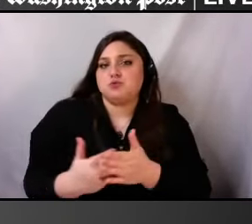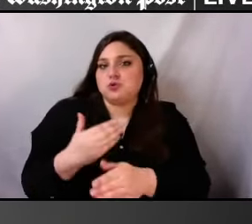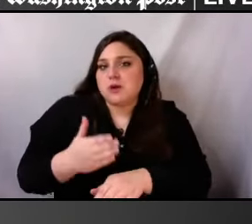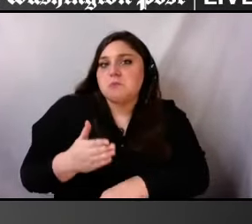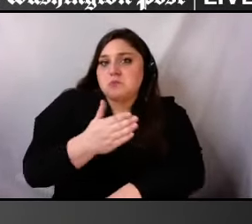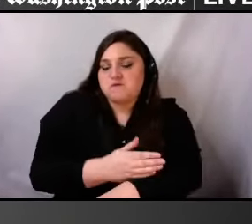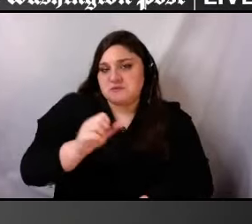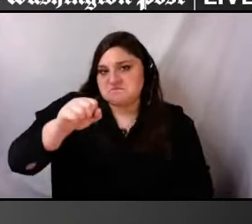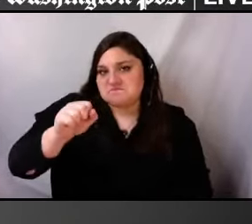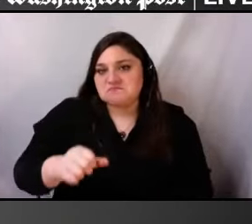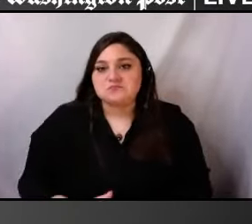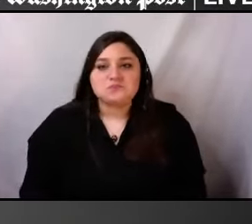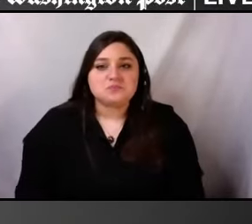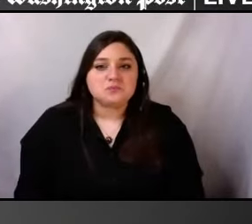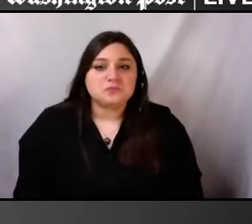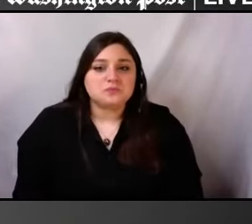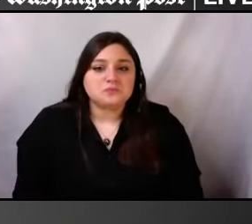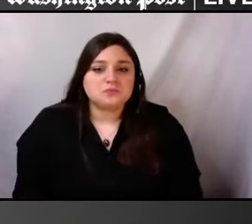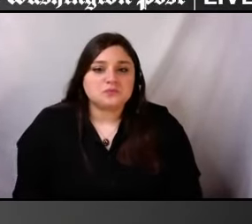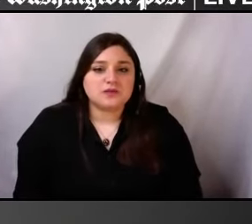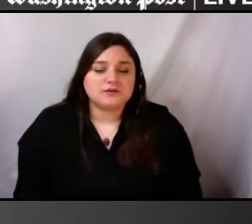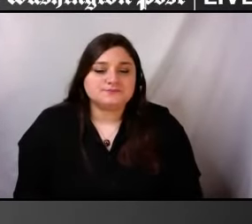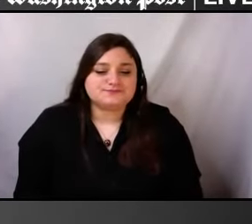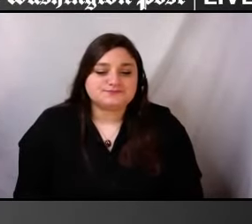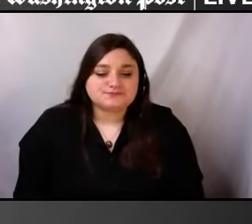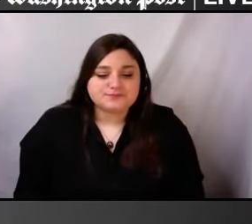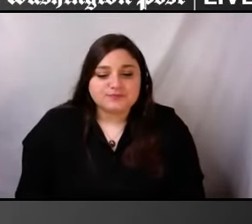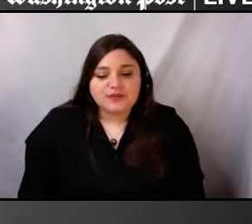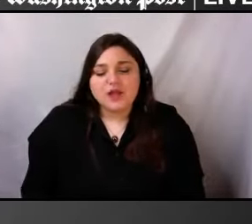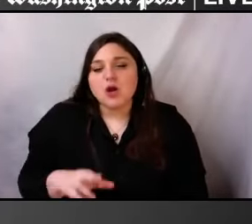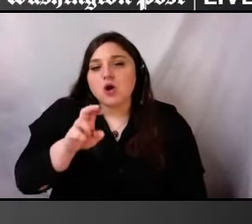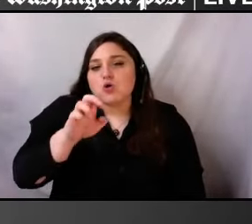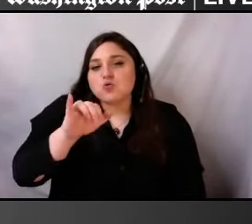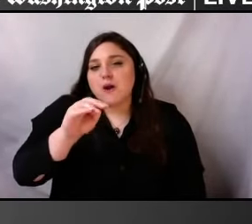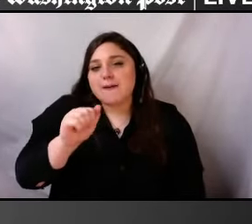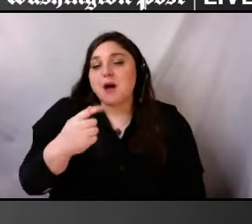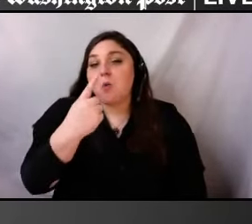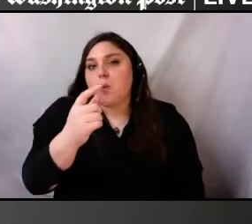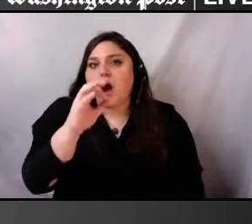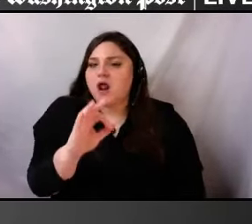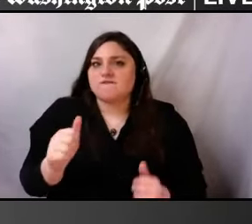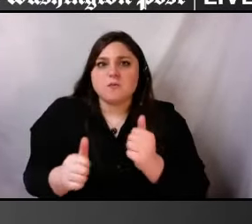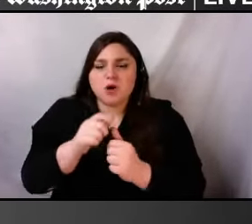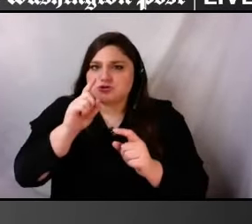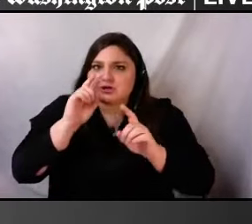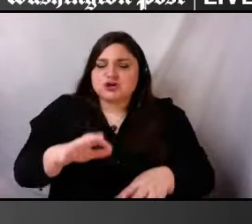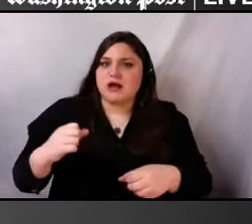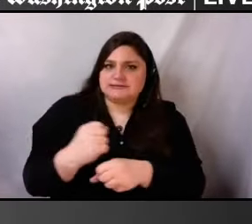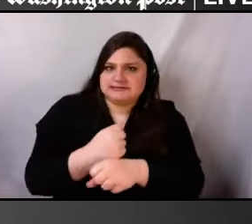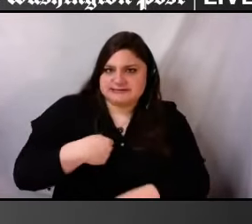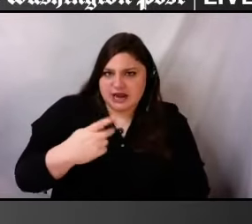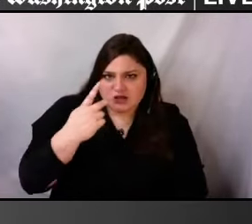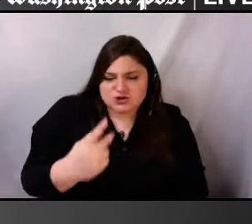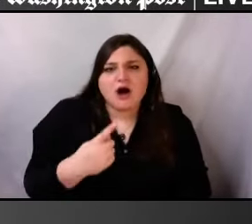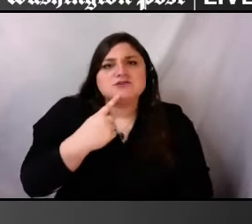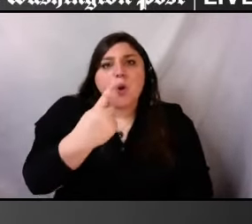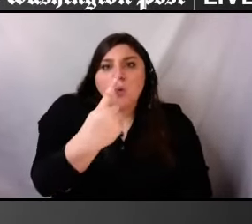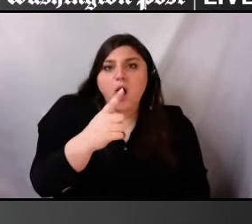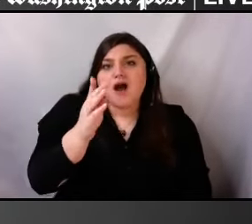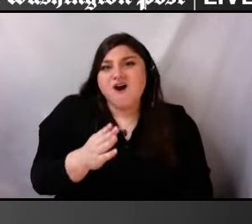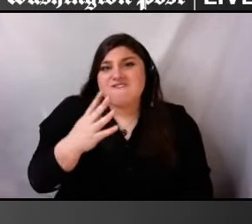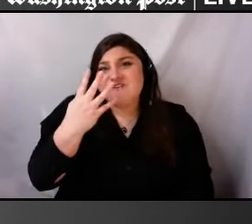striking statistics that I've read is that one in four Americans live with disability, and yet, as Andreas just said, are